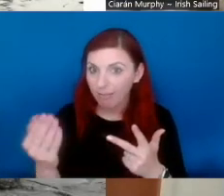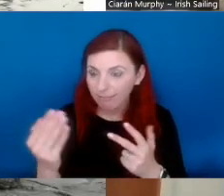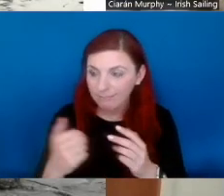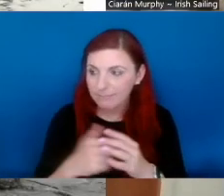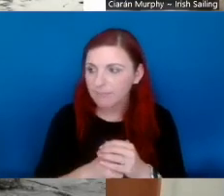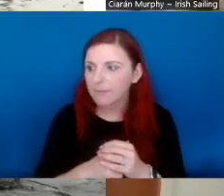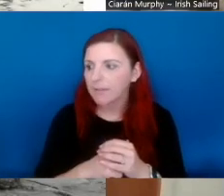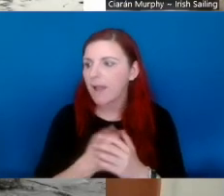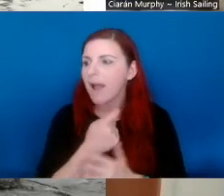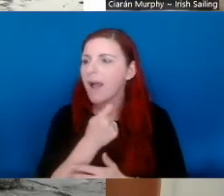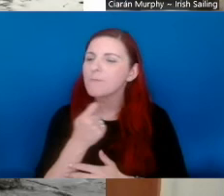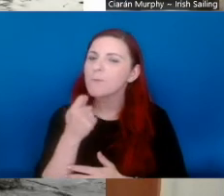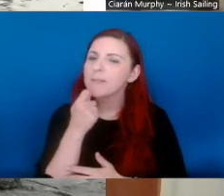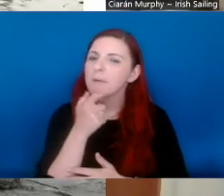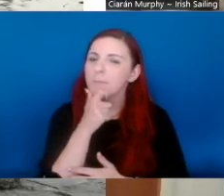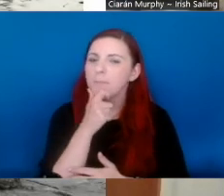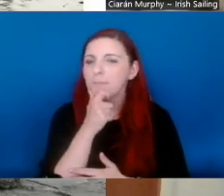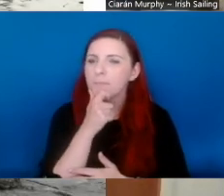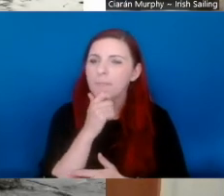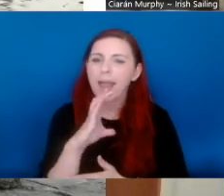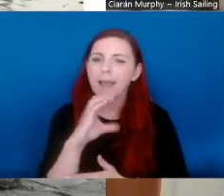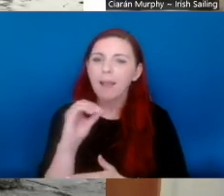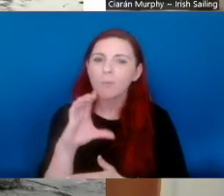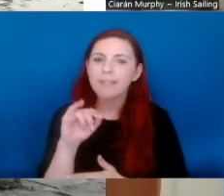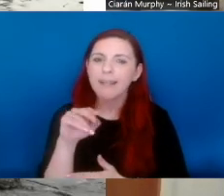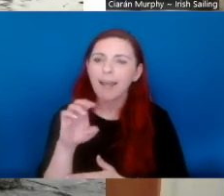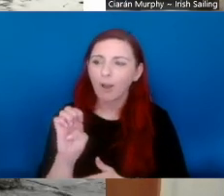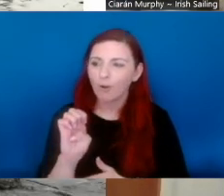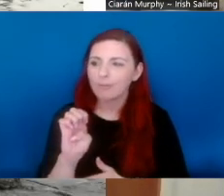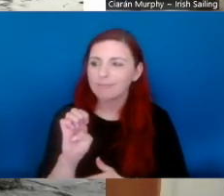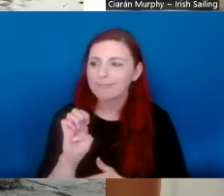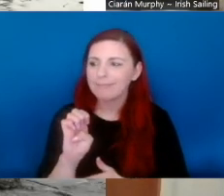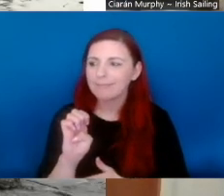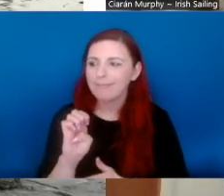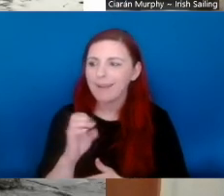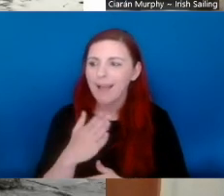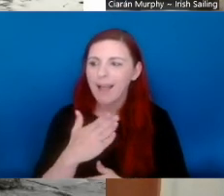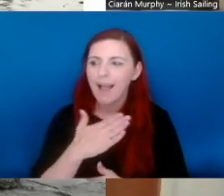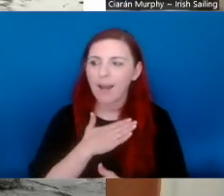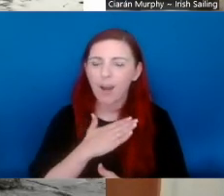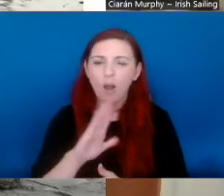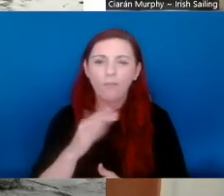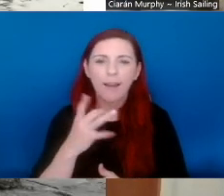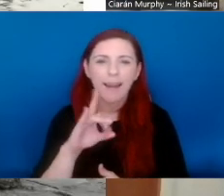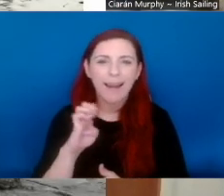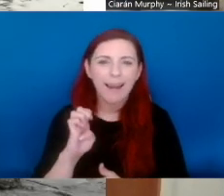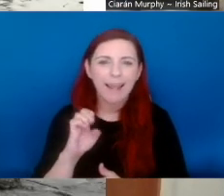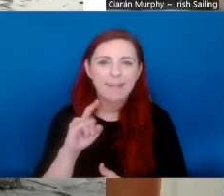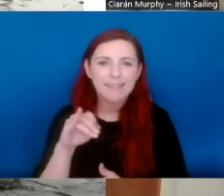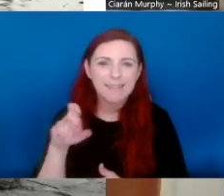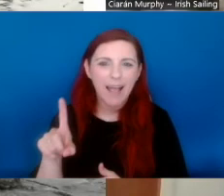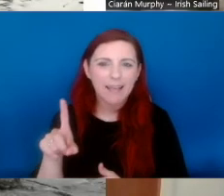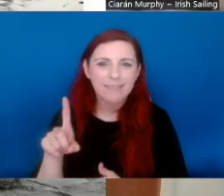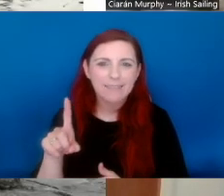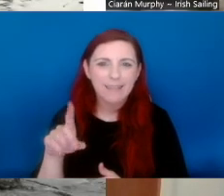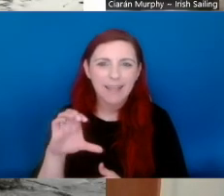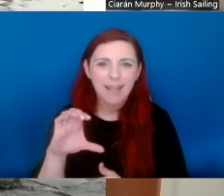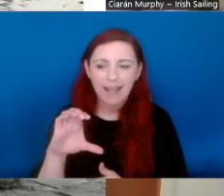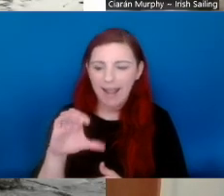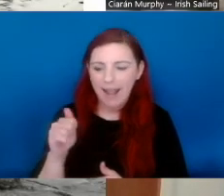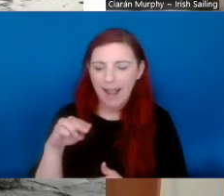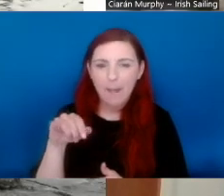water there. It's a really, really nice beach, especially in summertime. Fantastic. Sounds great. Ciarán?